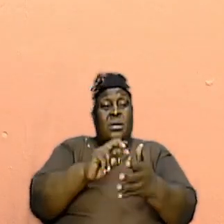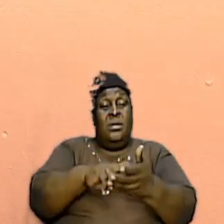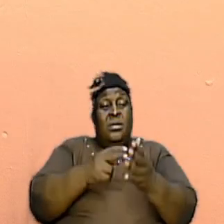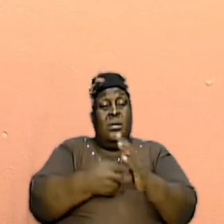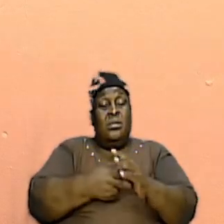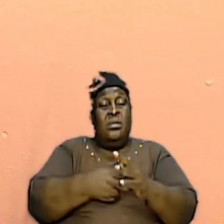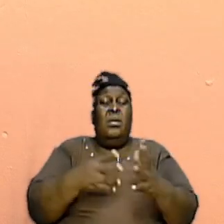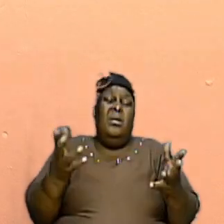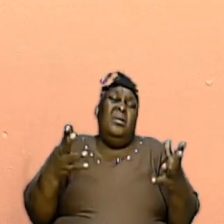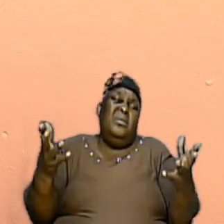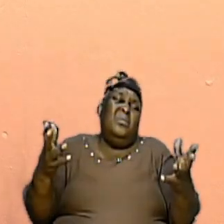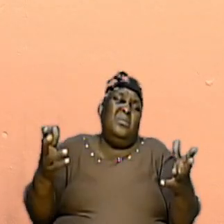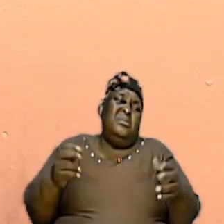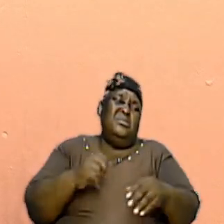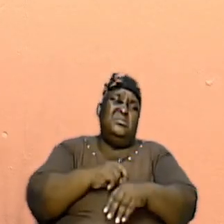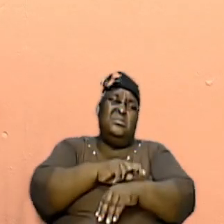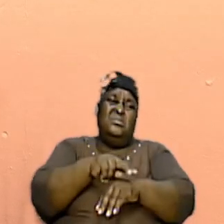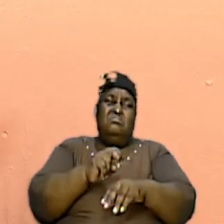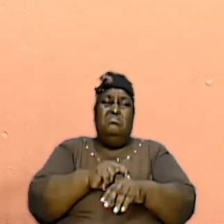common